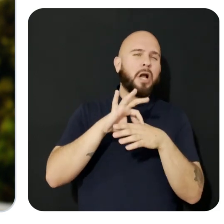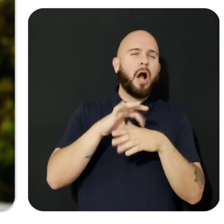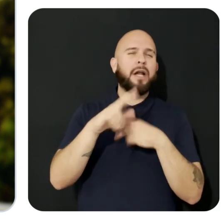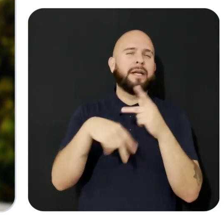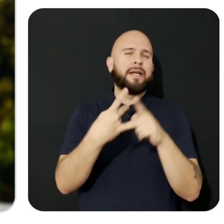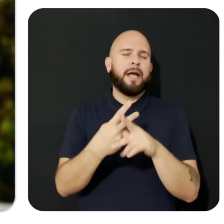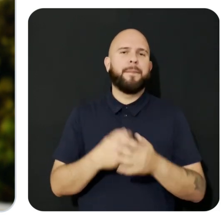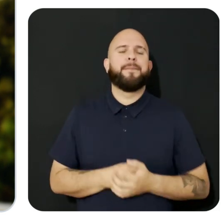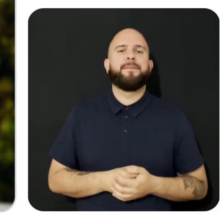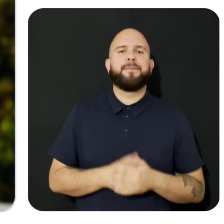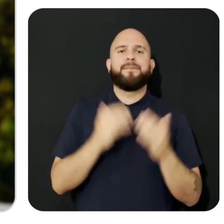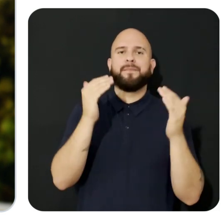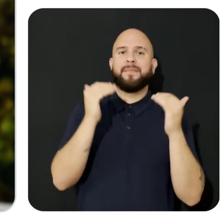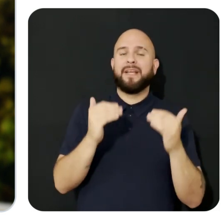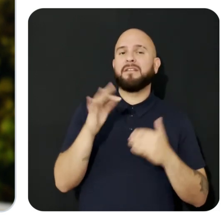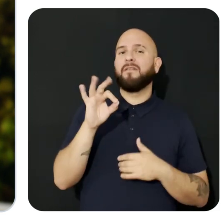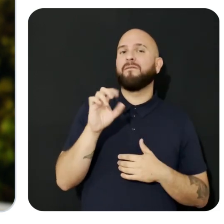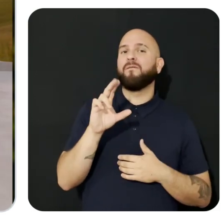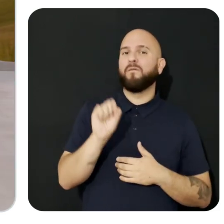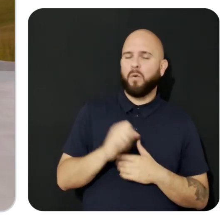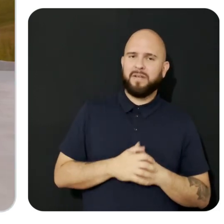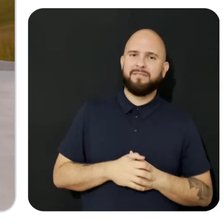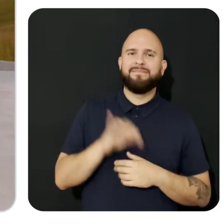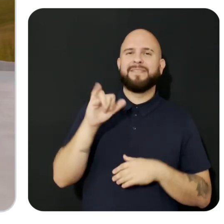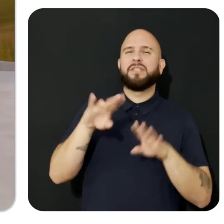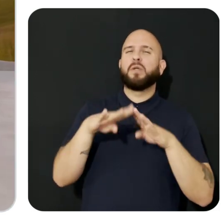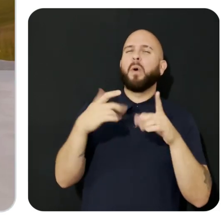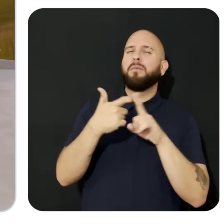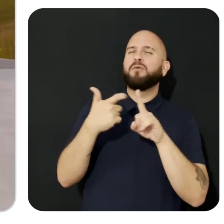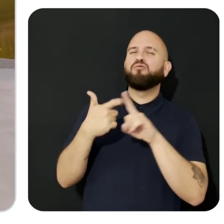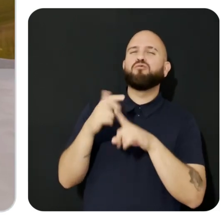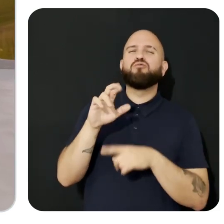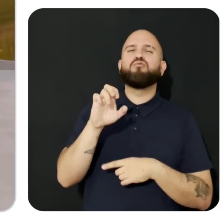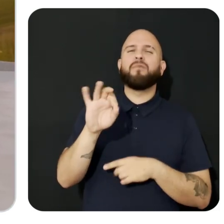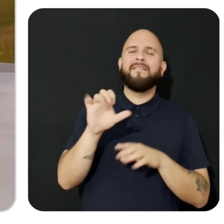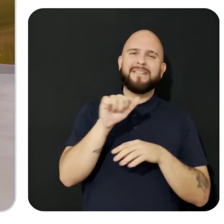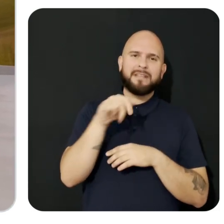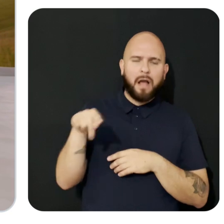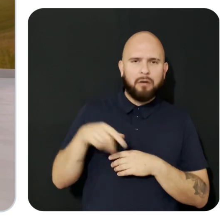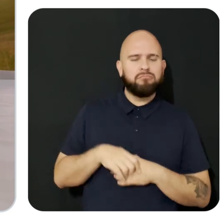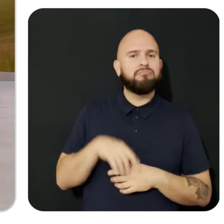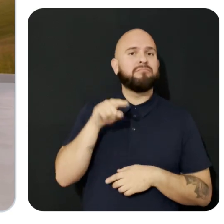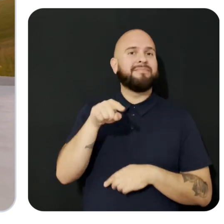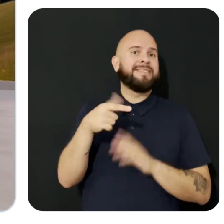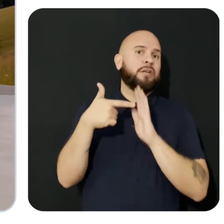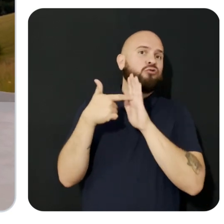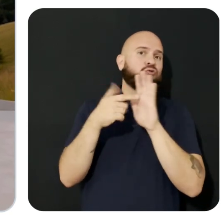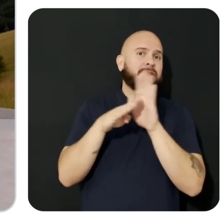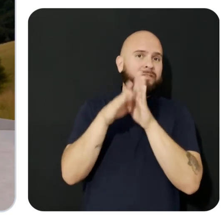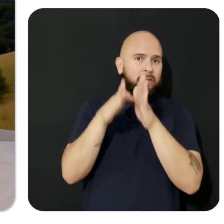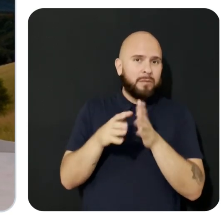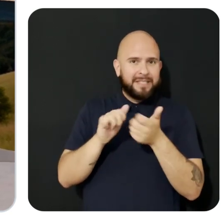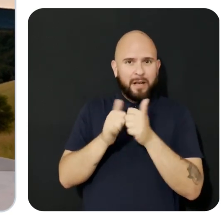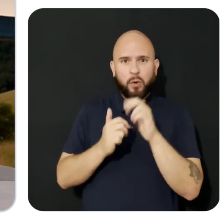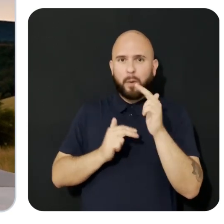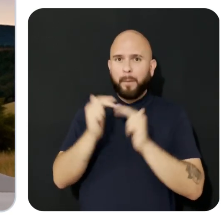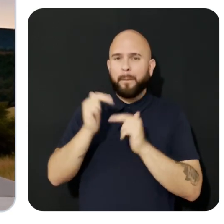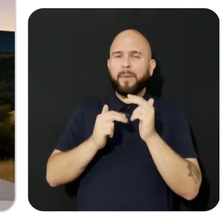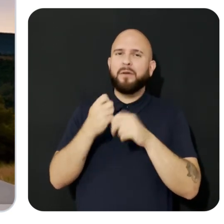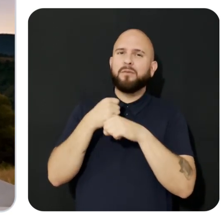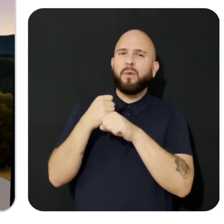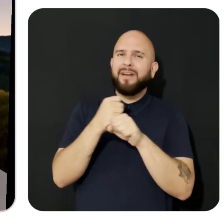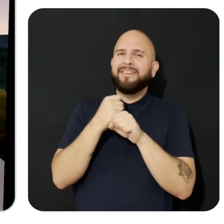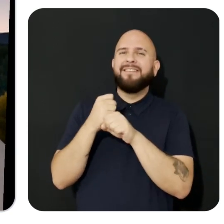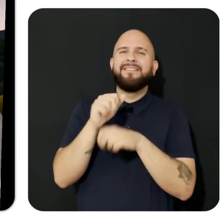we have our Focus showcase app. Focus is an open source reference app that shows developers how to build a productivity